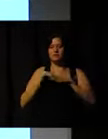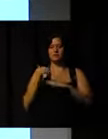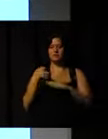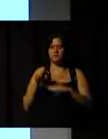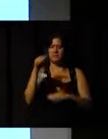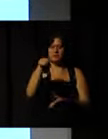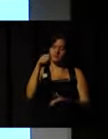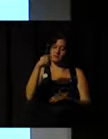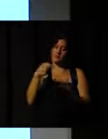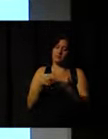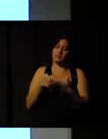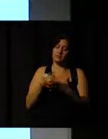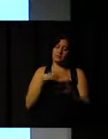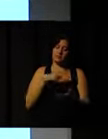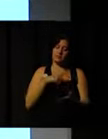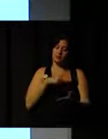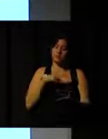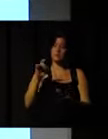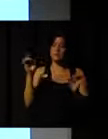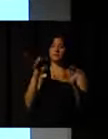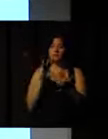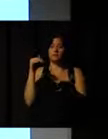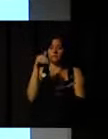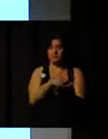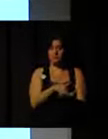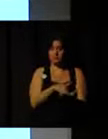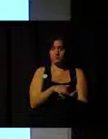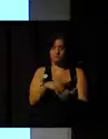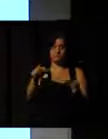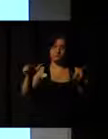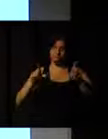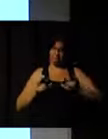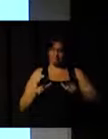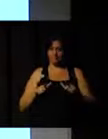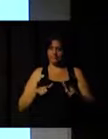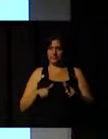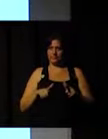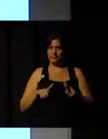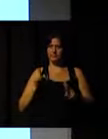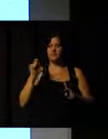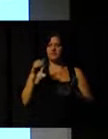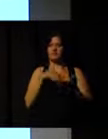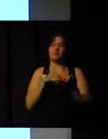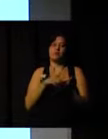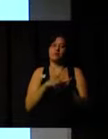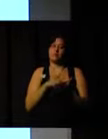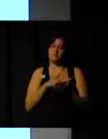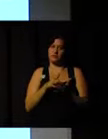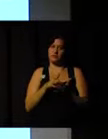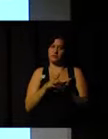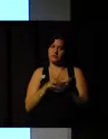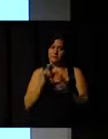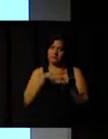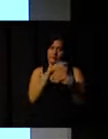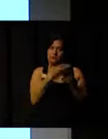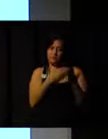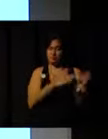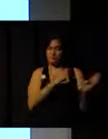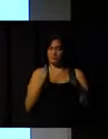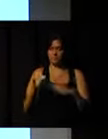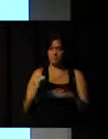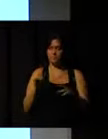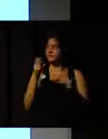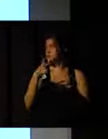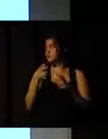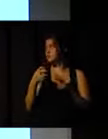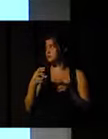you can get your certificate. That is the end of the process. As